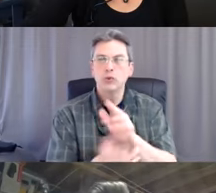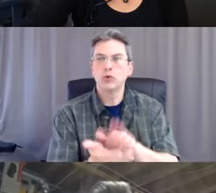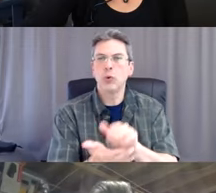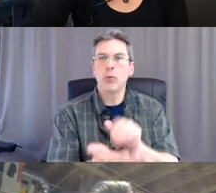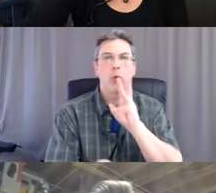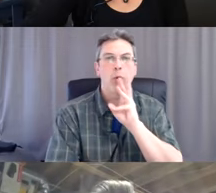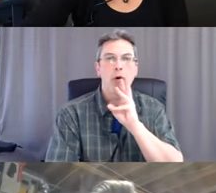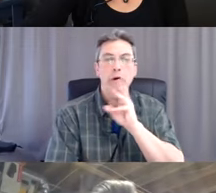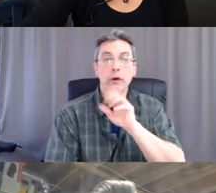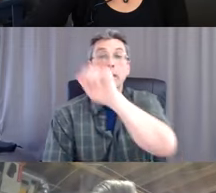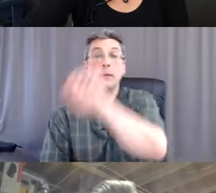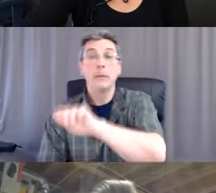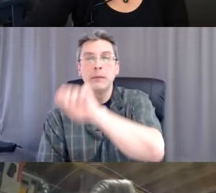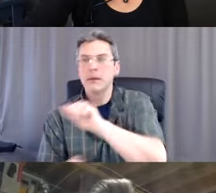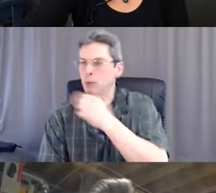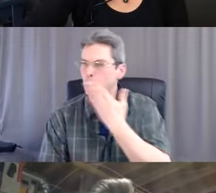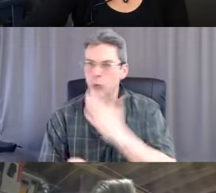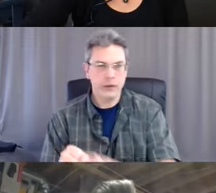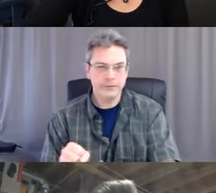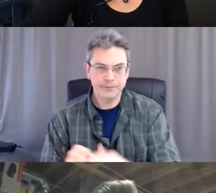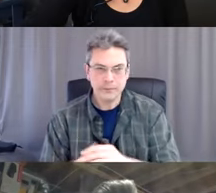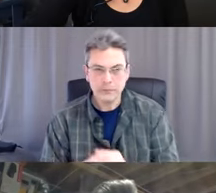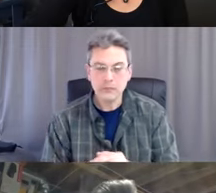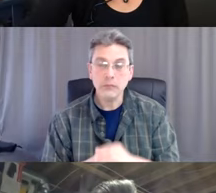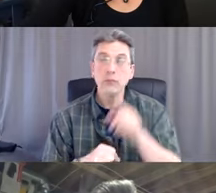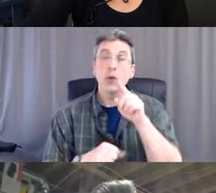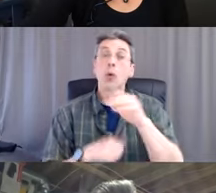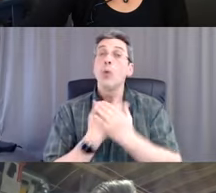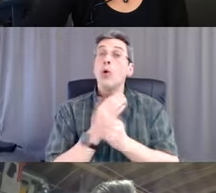When should you wash your hands? At the beginning of every visit.